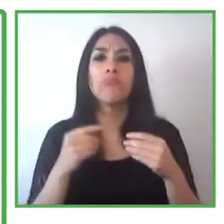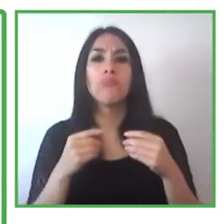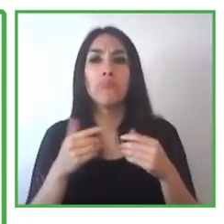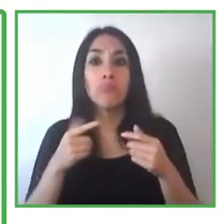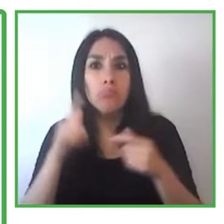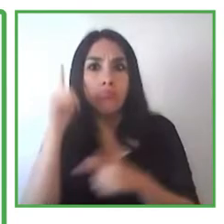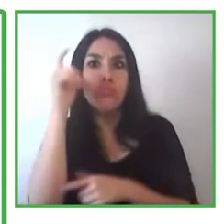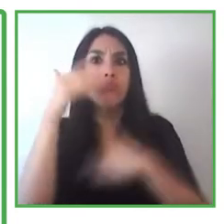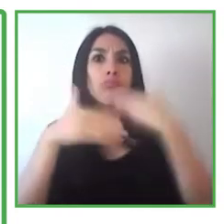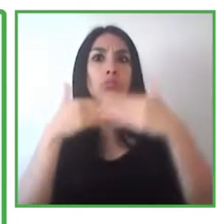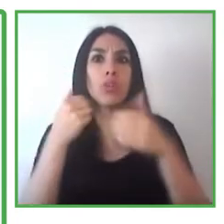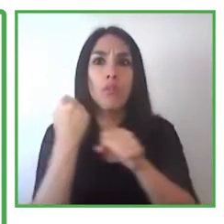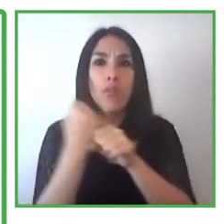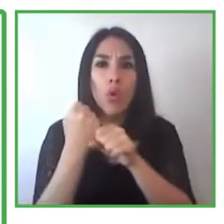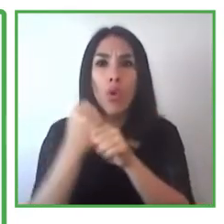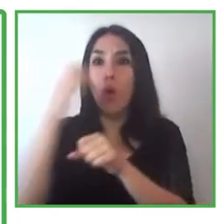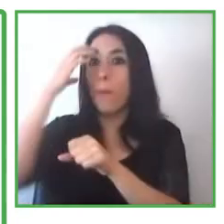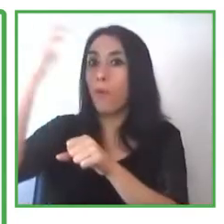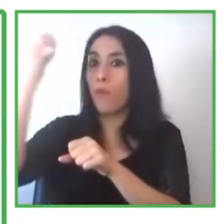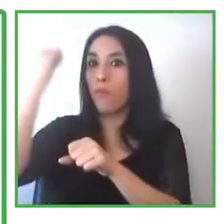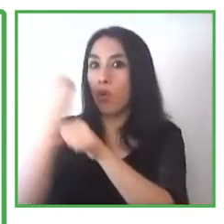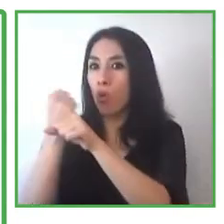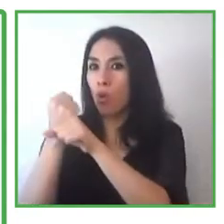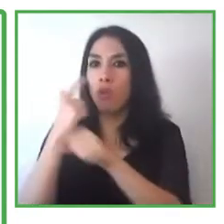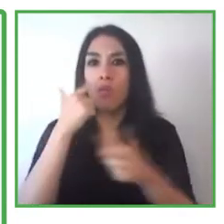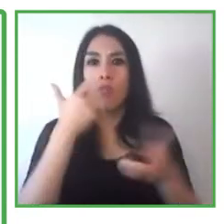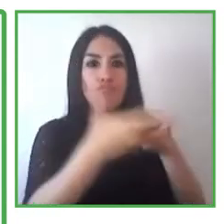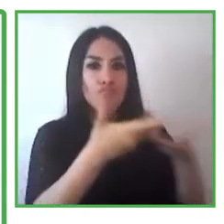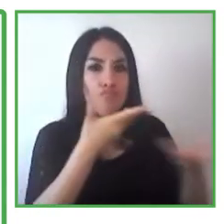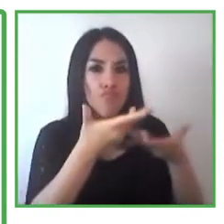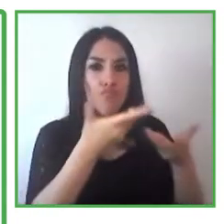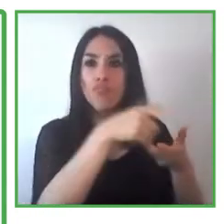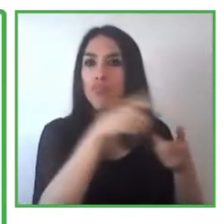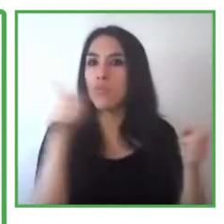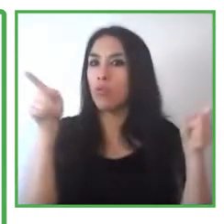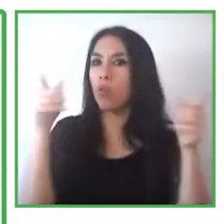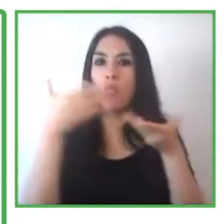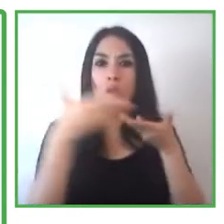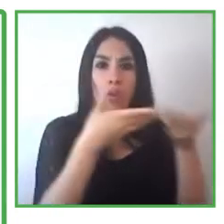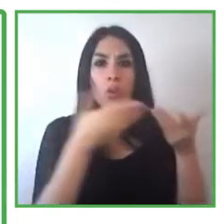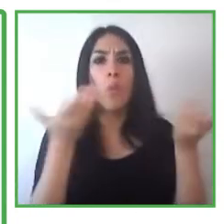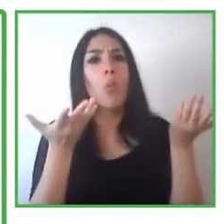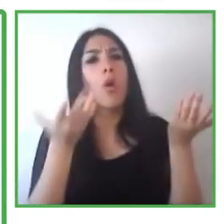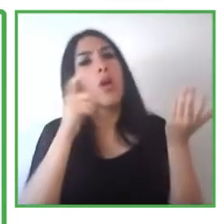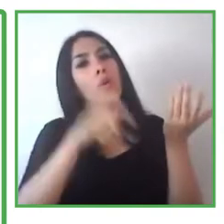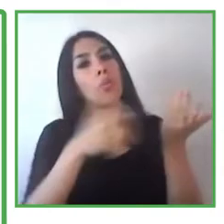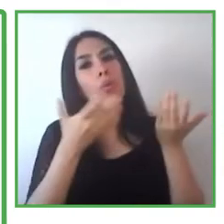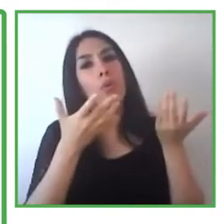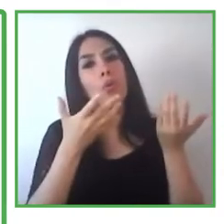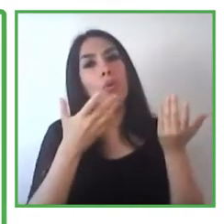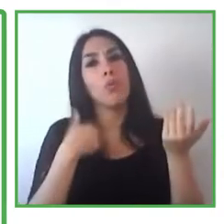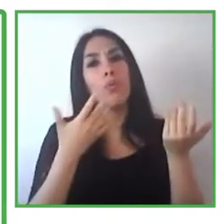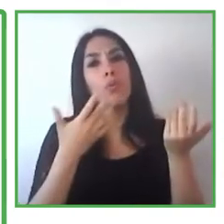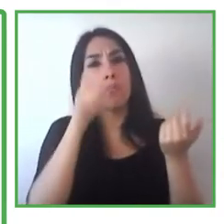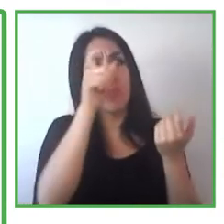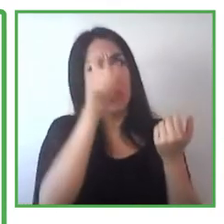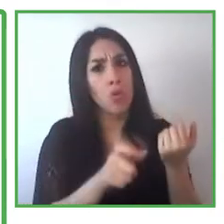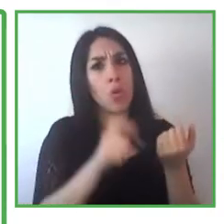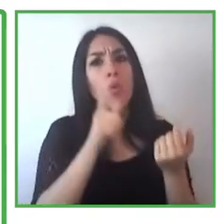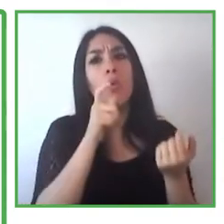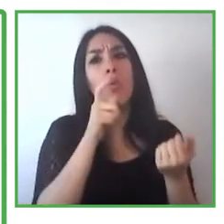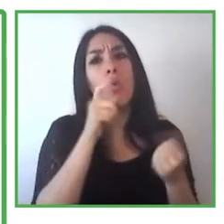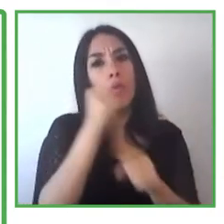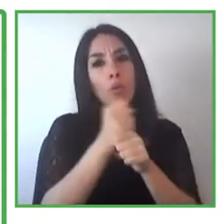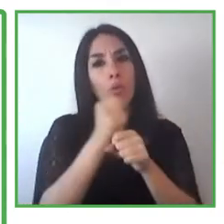to look for options according to their requirements. And then we create a